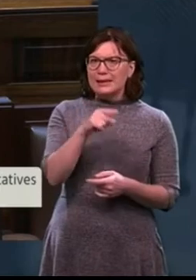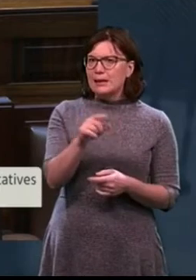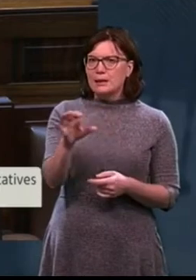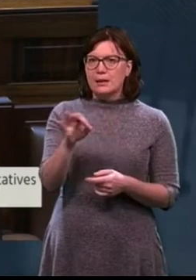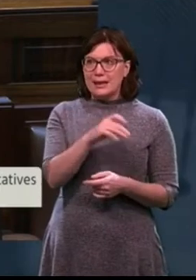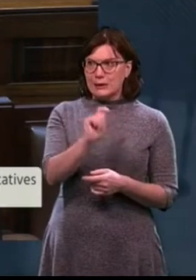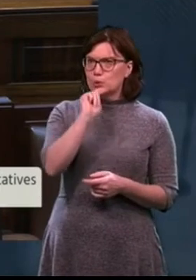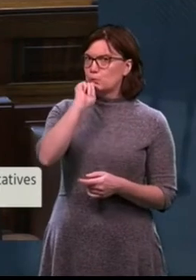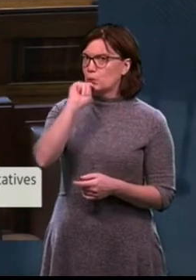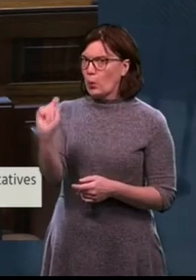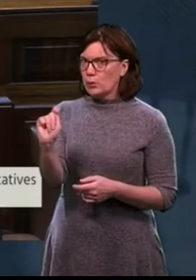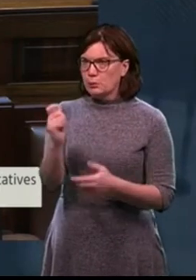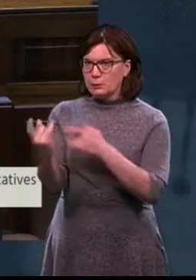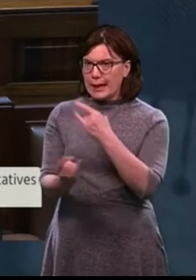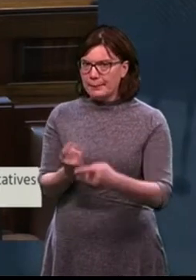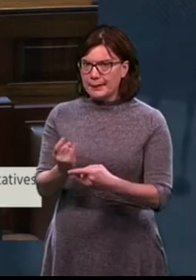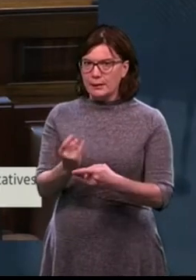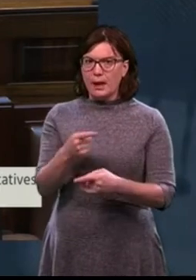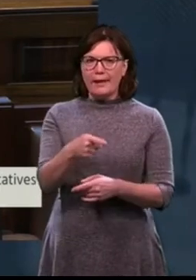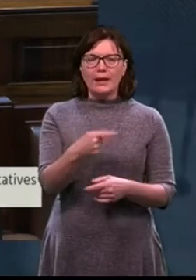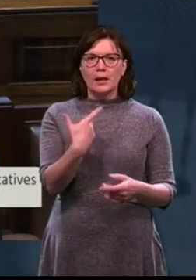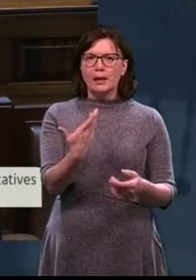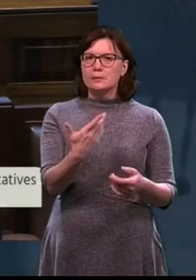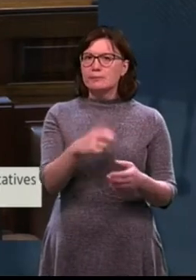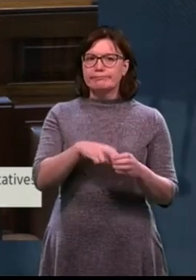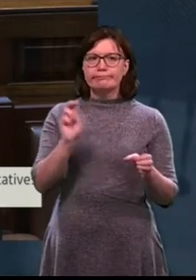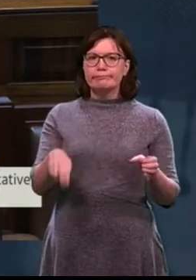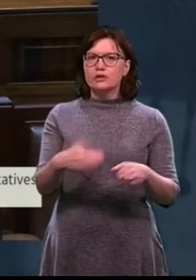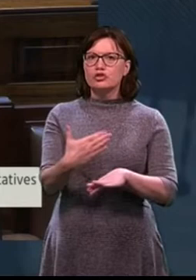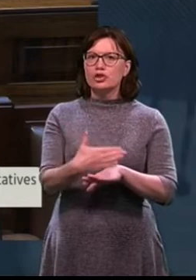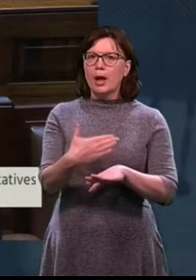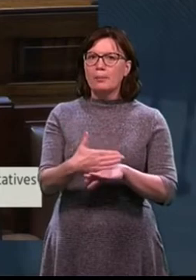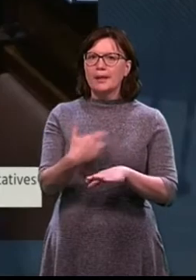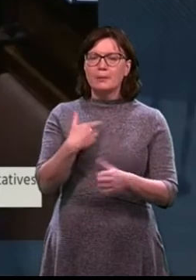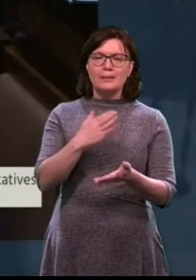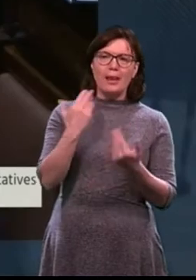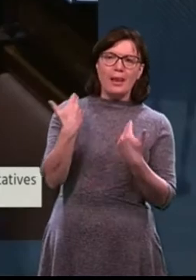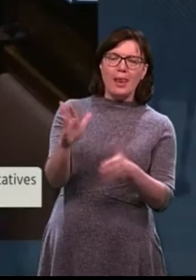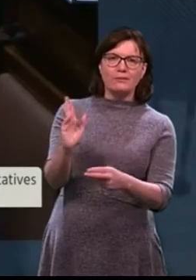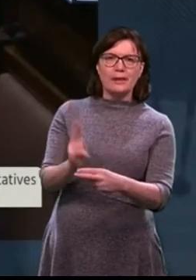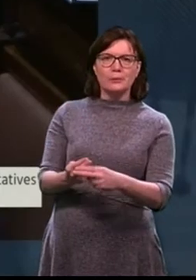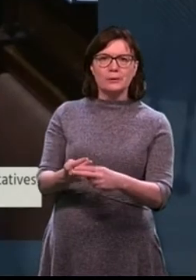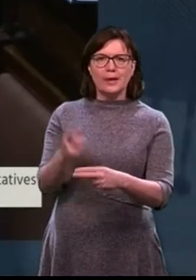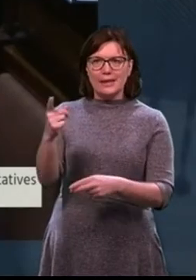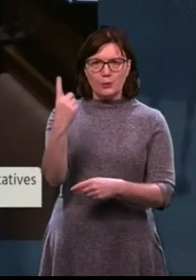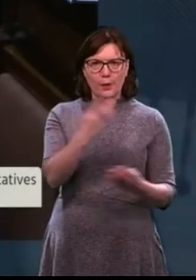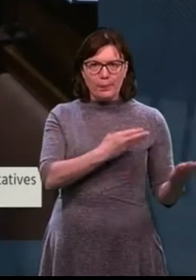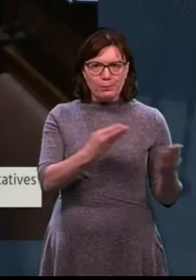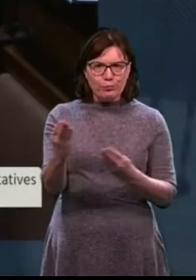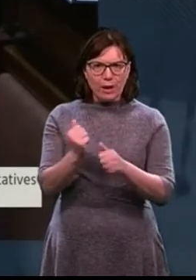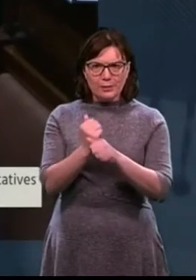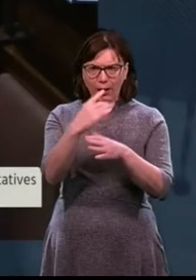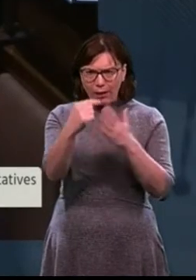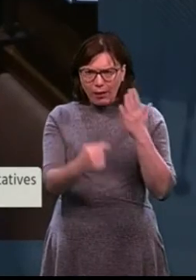support and was sidelined after he blew the whistle. Again, we have serious questions been raised in our state agencies